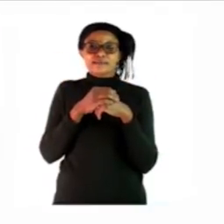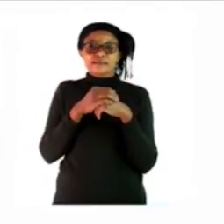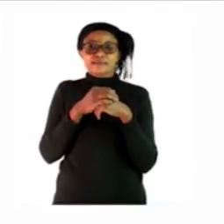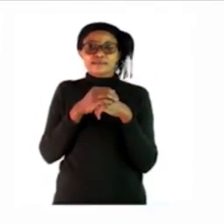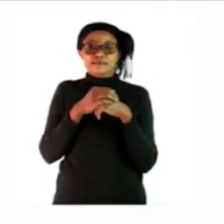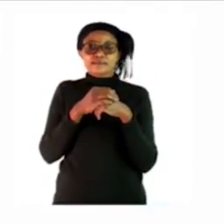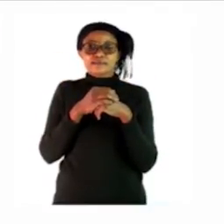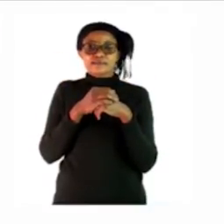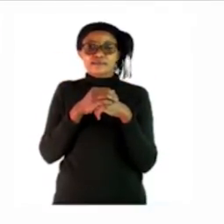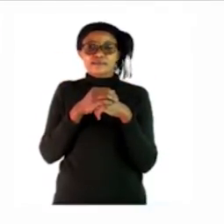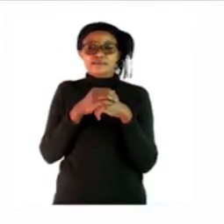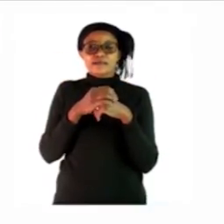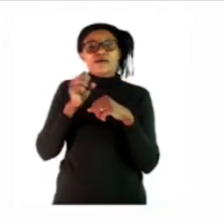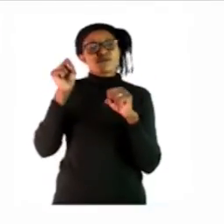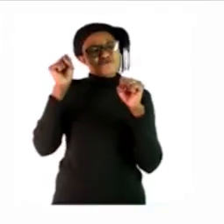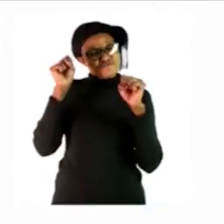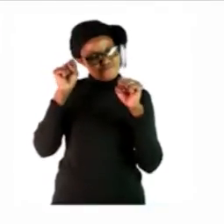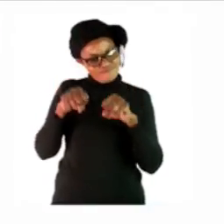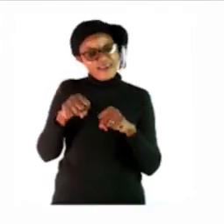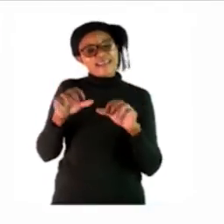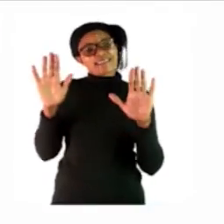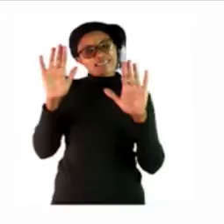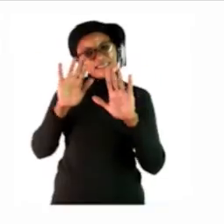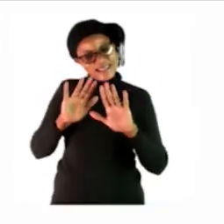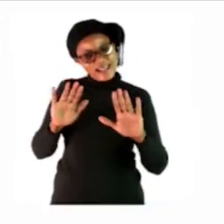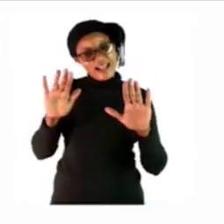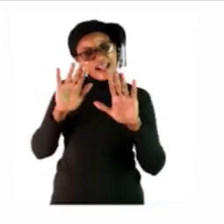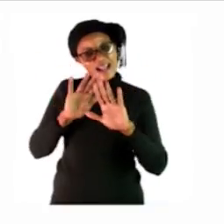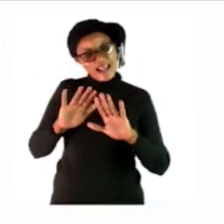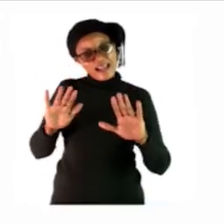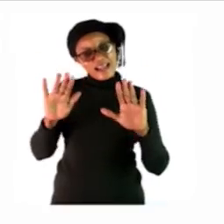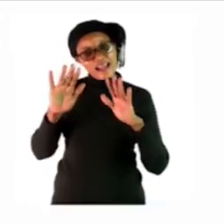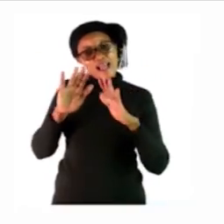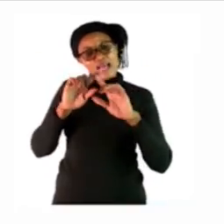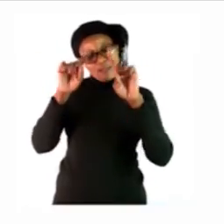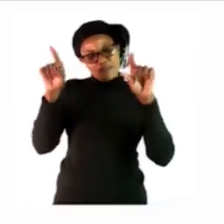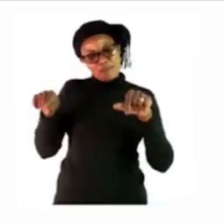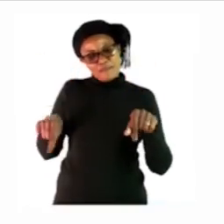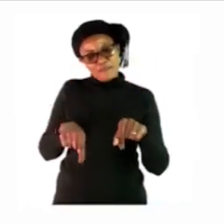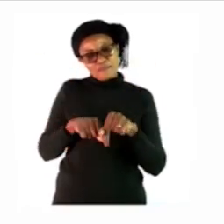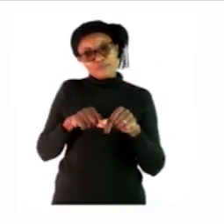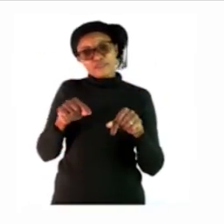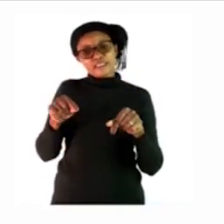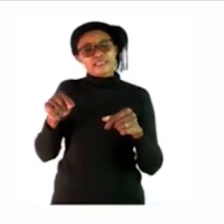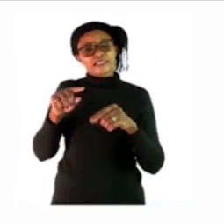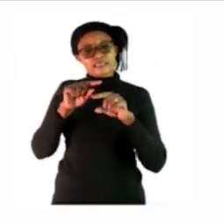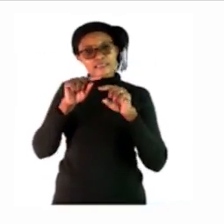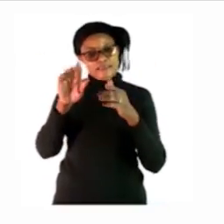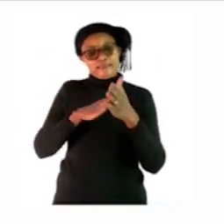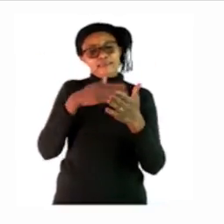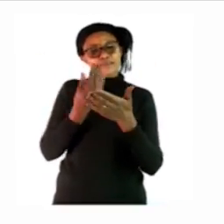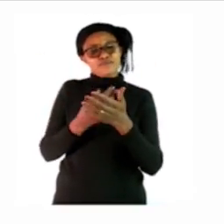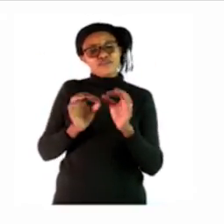you have to color the whole picture very very good and you must